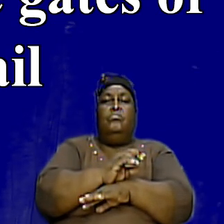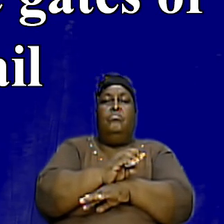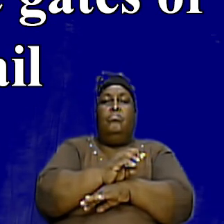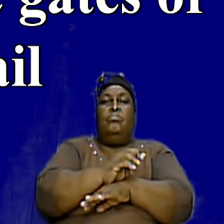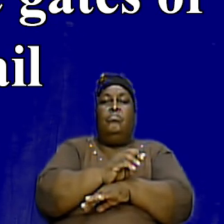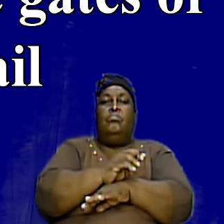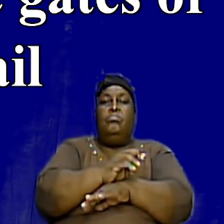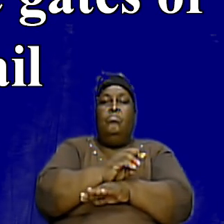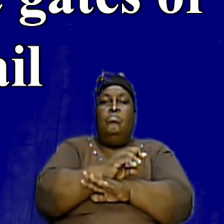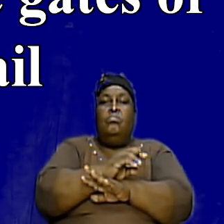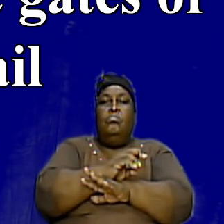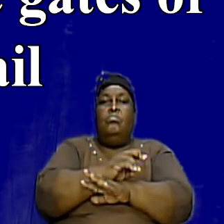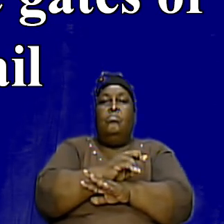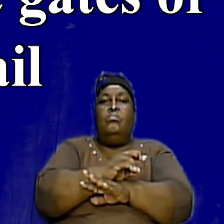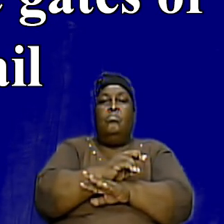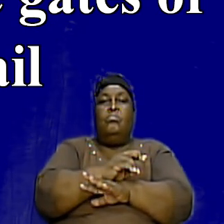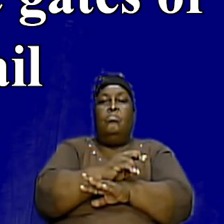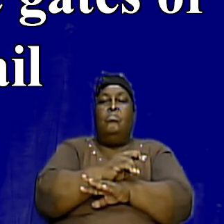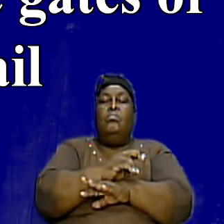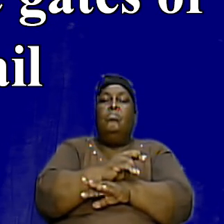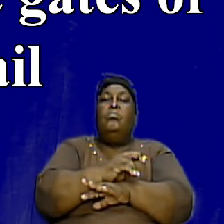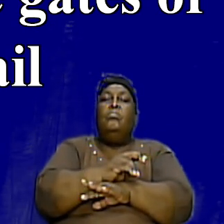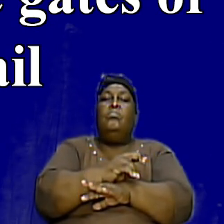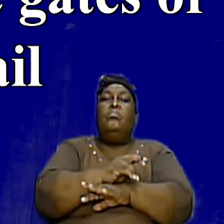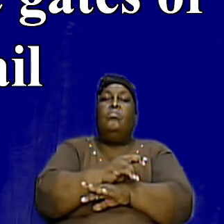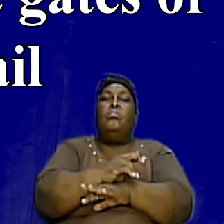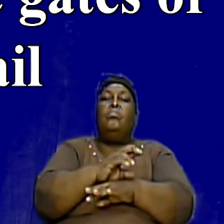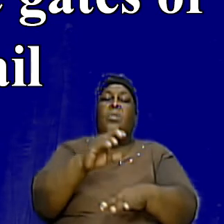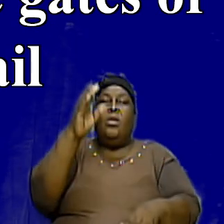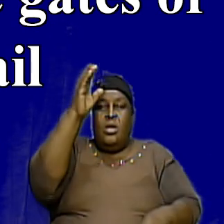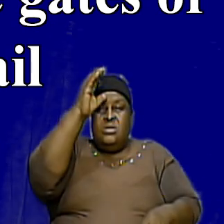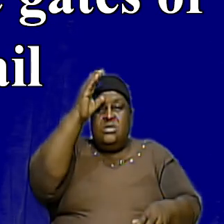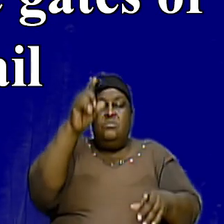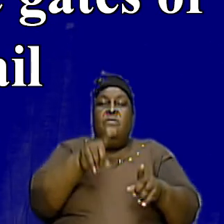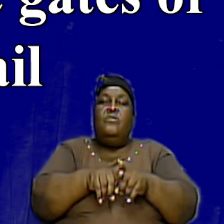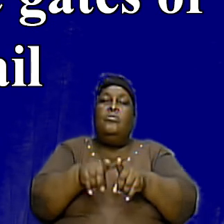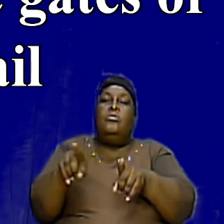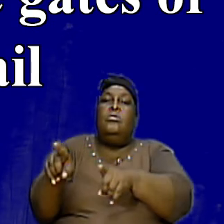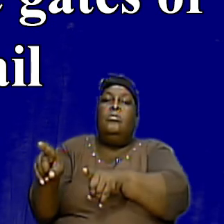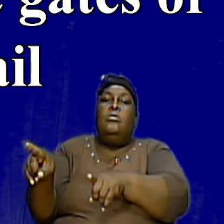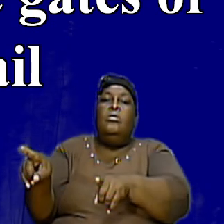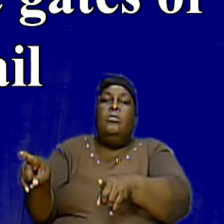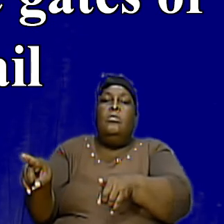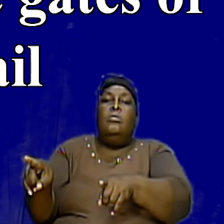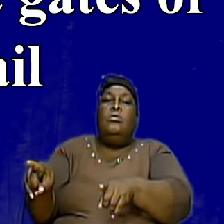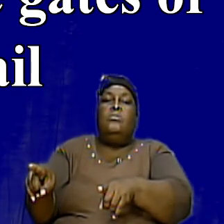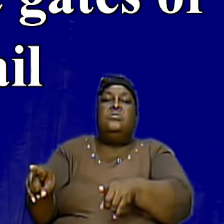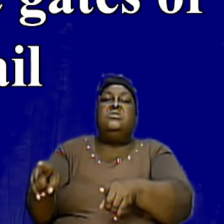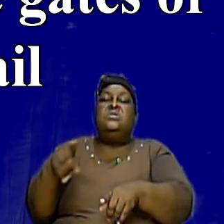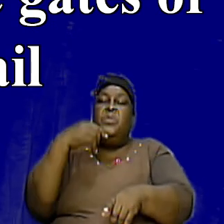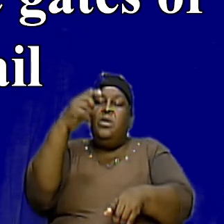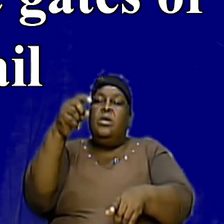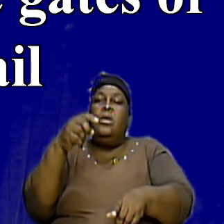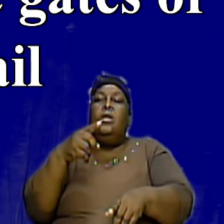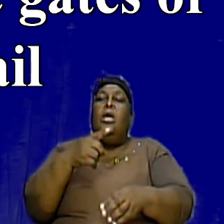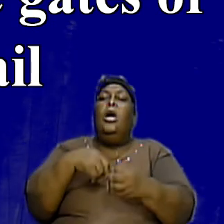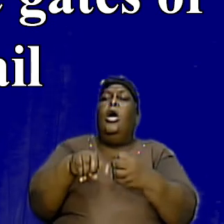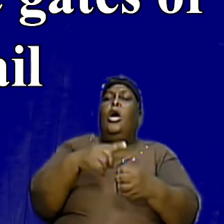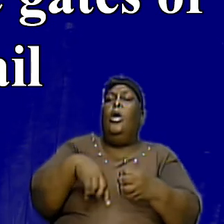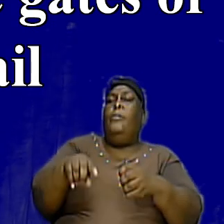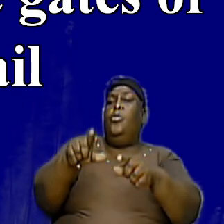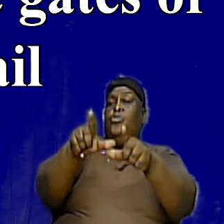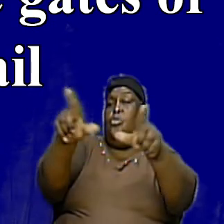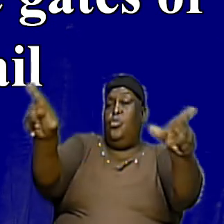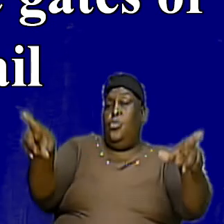15 To 17 The Concept Is A Little Bit Different And It Is Talking About The Local Church If We Turn To That